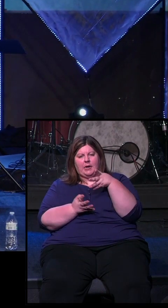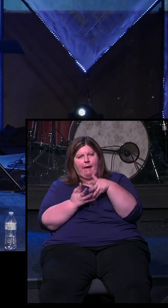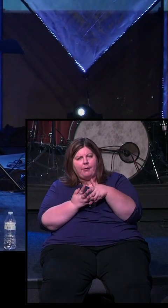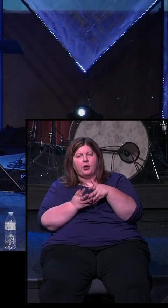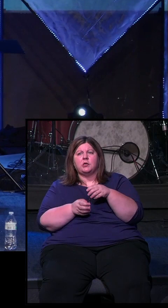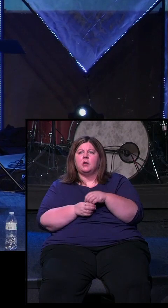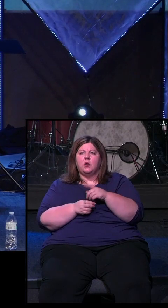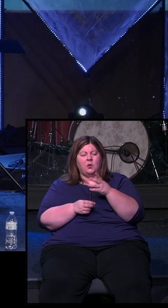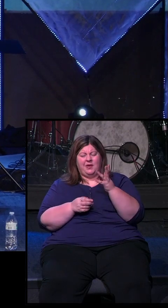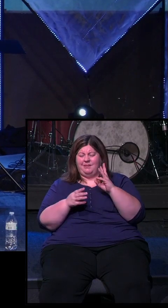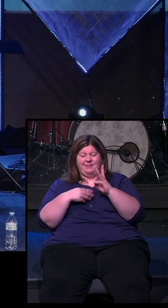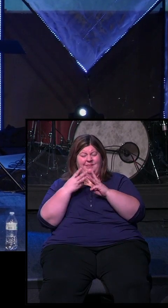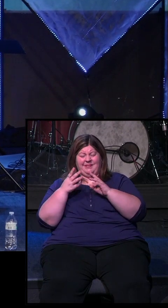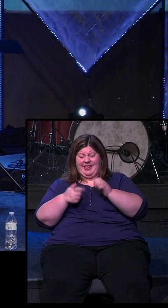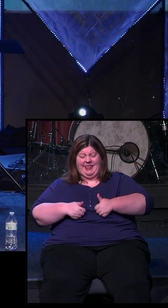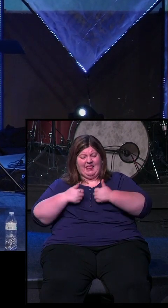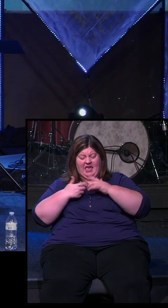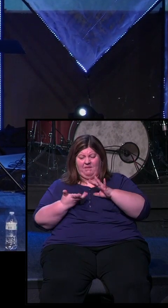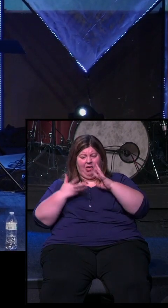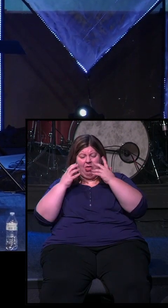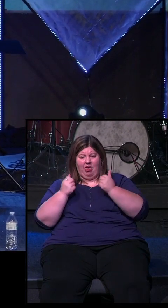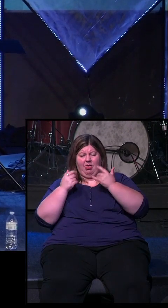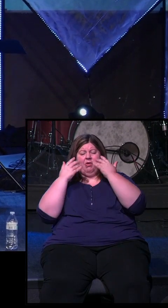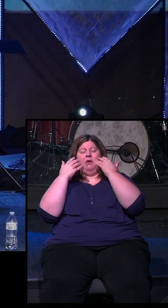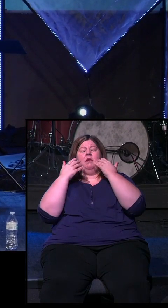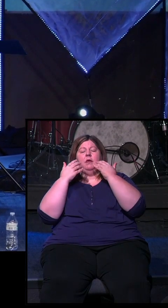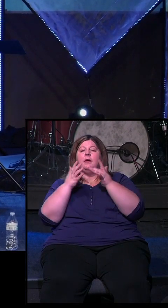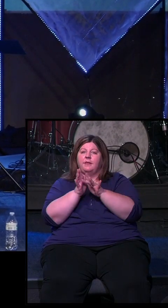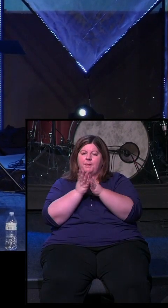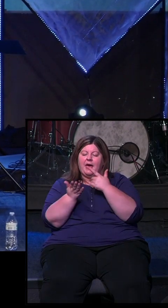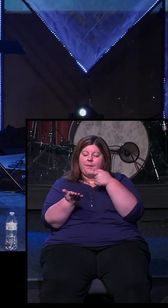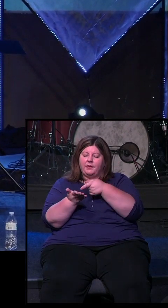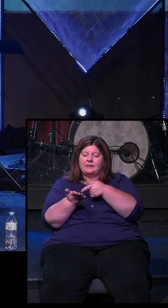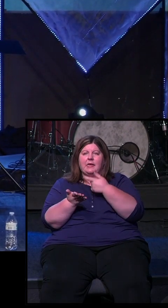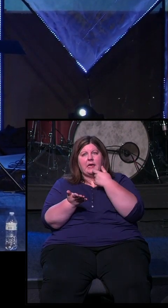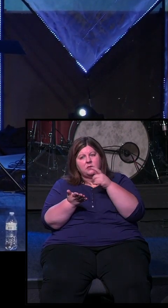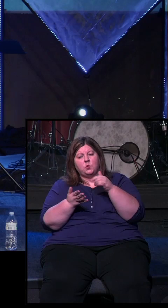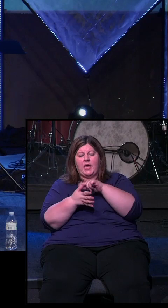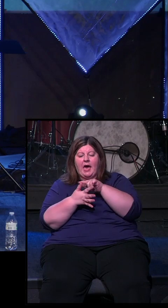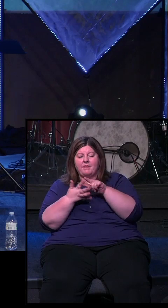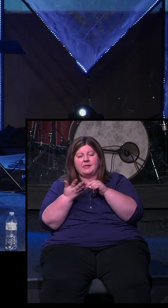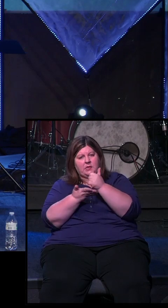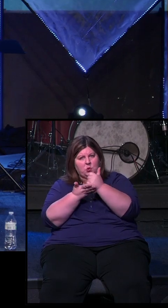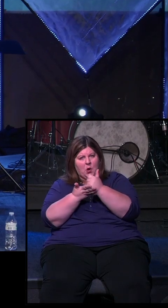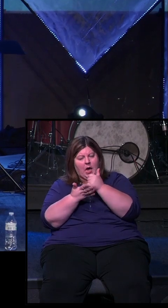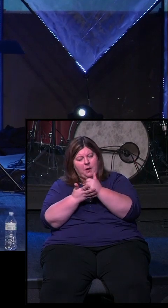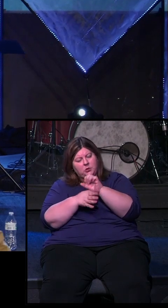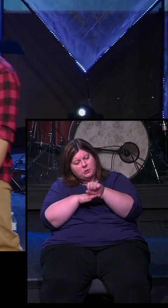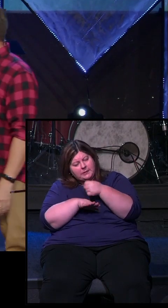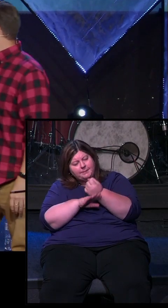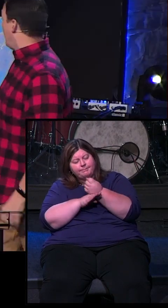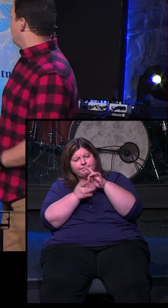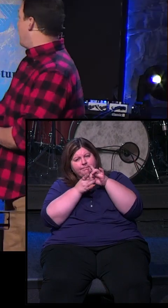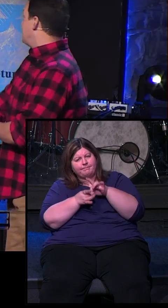the gospel gives us these anchors we can root our lives in that help us be secure. And so the final anchor we're talking about in